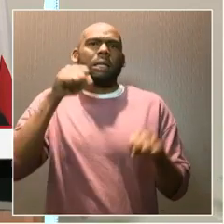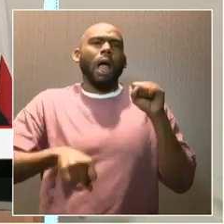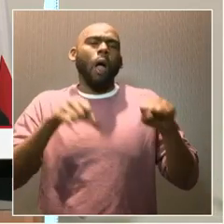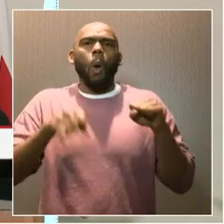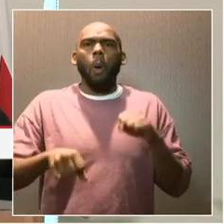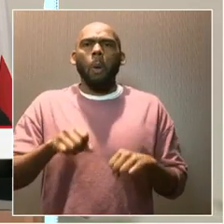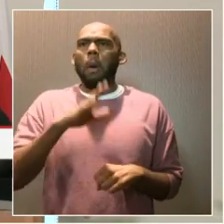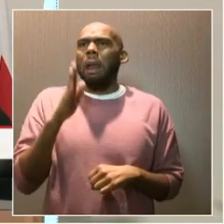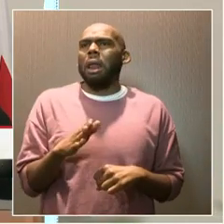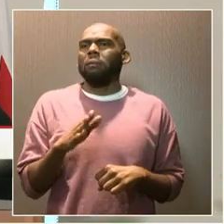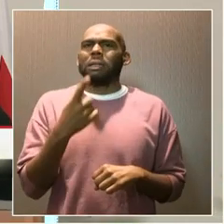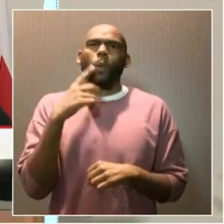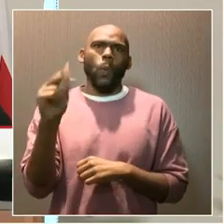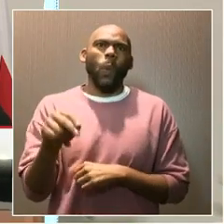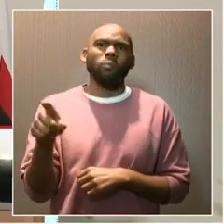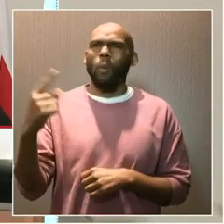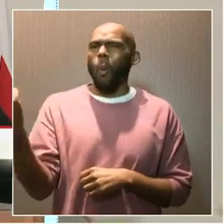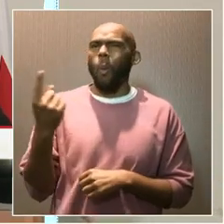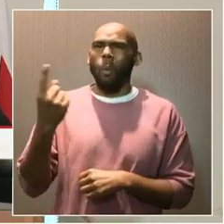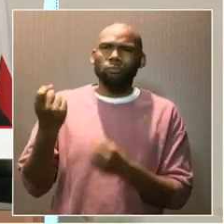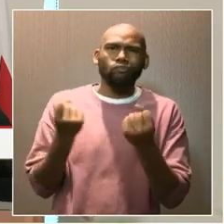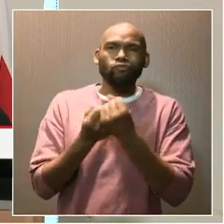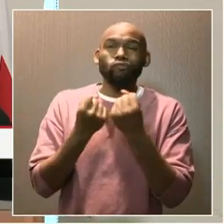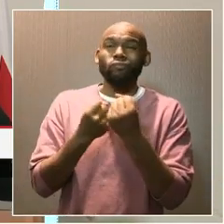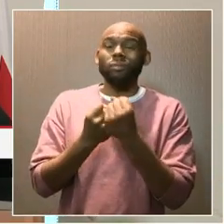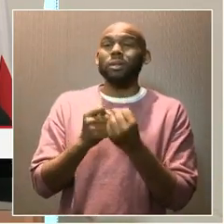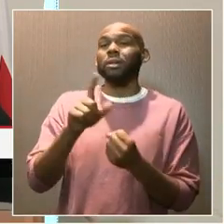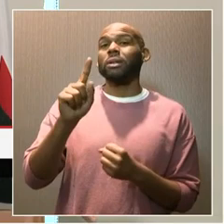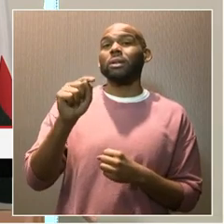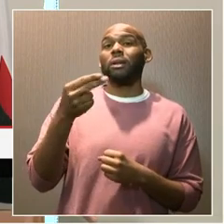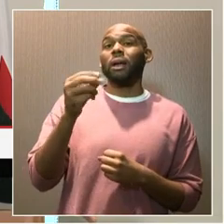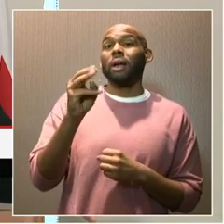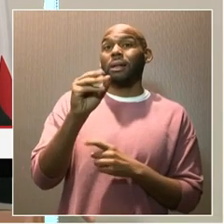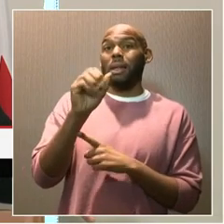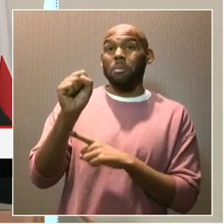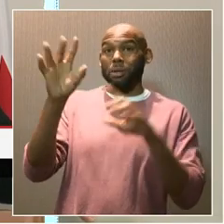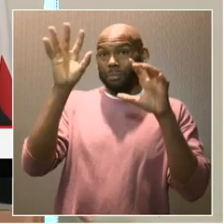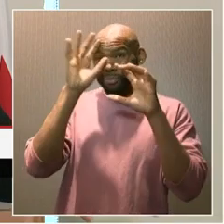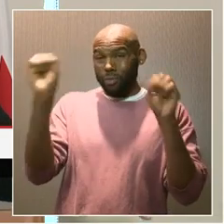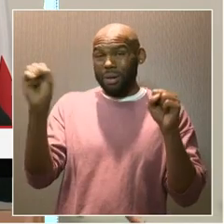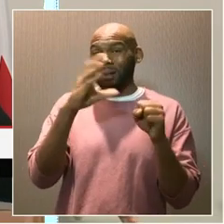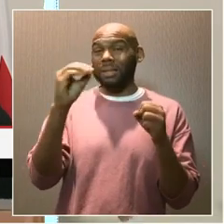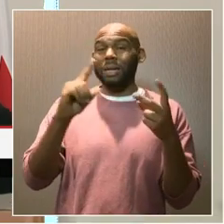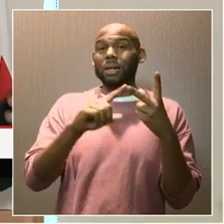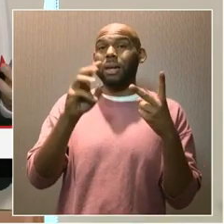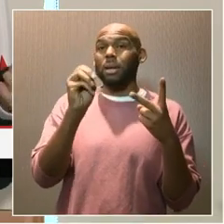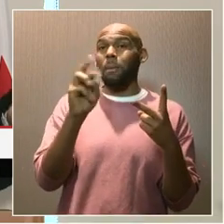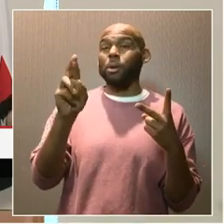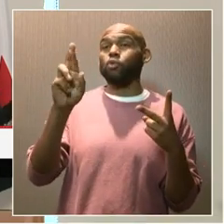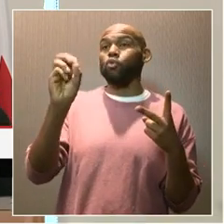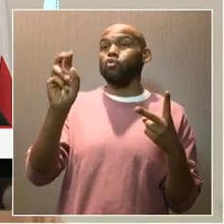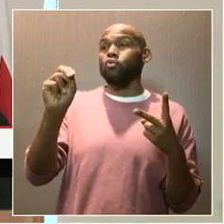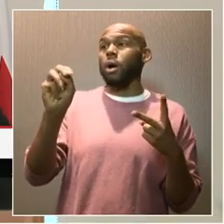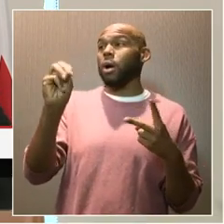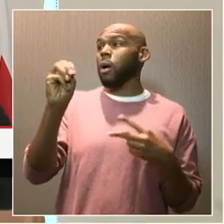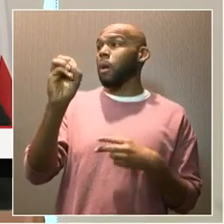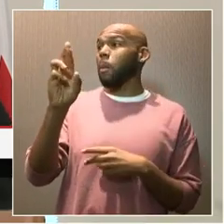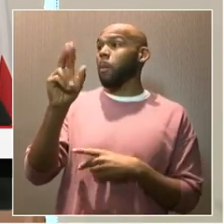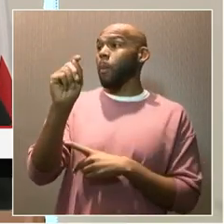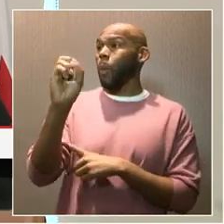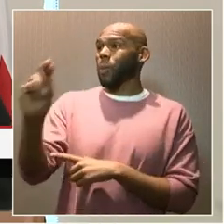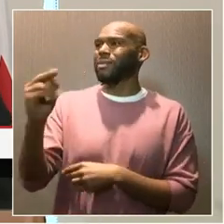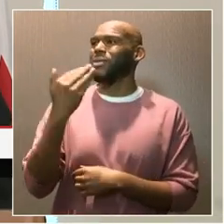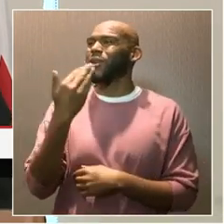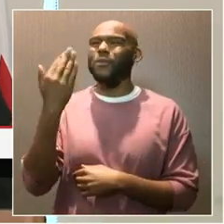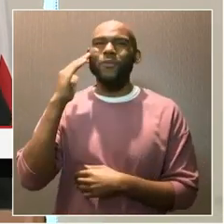their mind. So, Mr. Thomas Penny, President of Donahoe, and Mr. Ron Moten, thank you so much for your continued